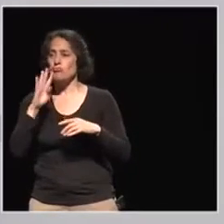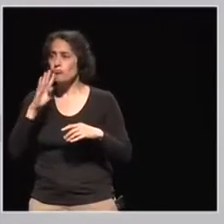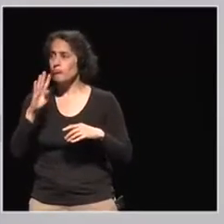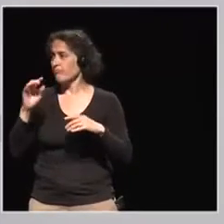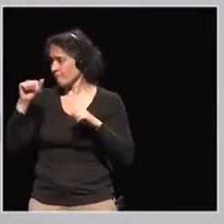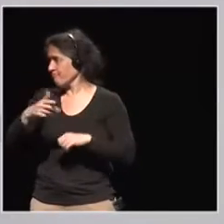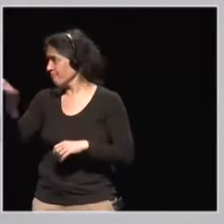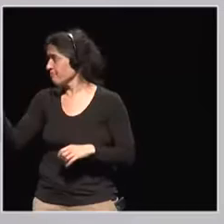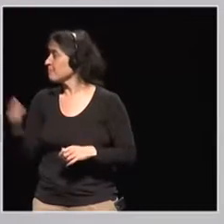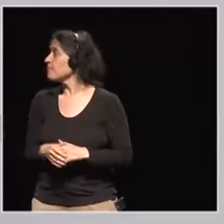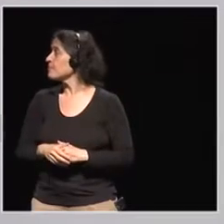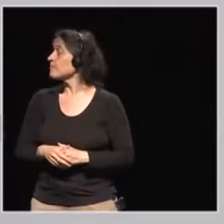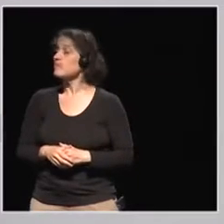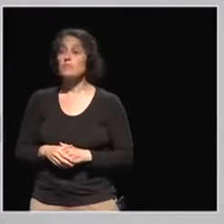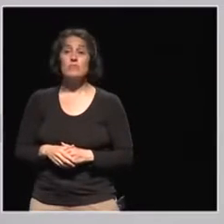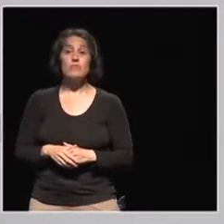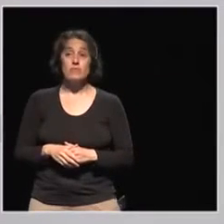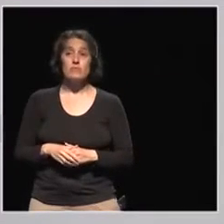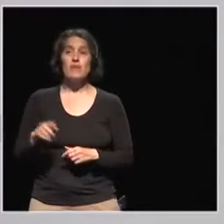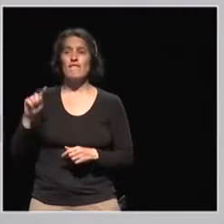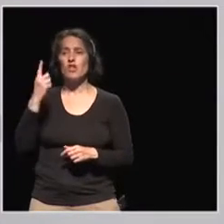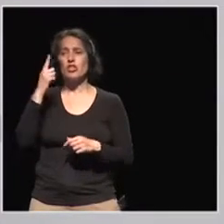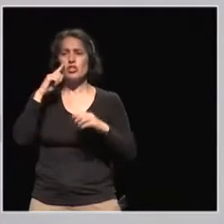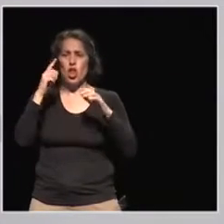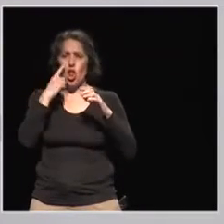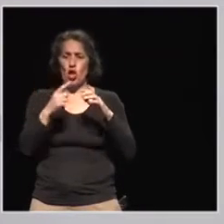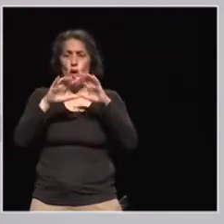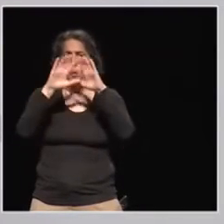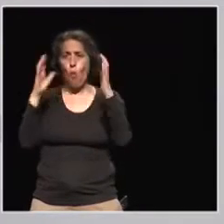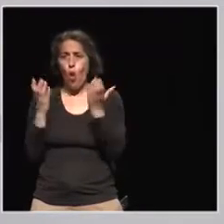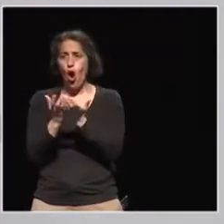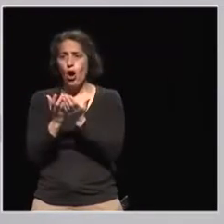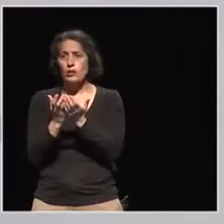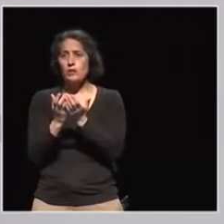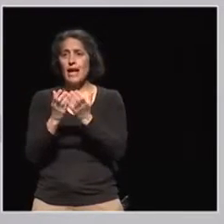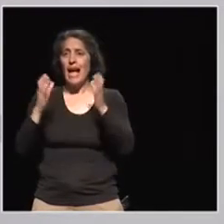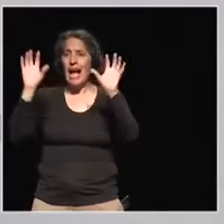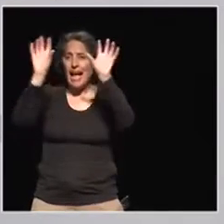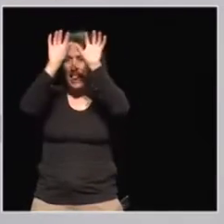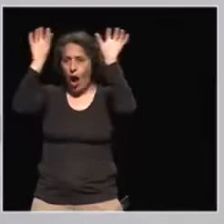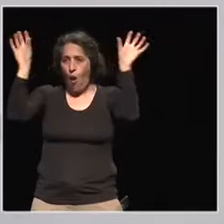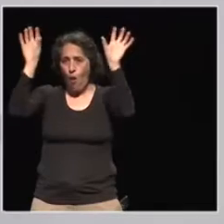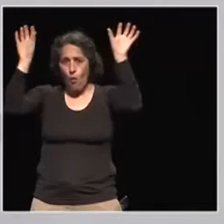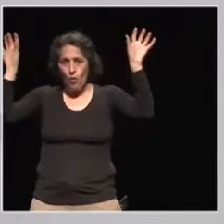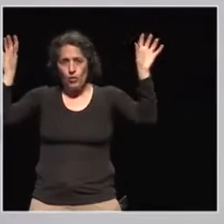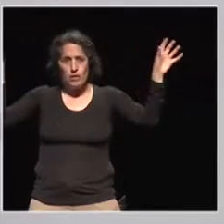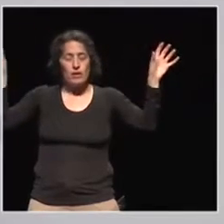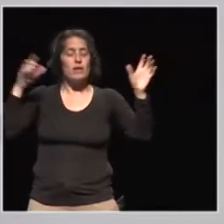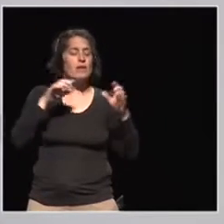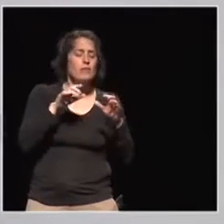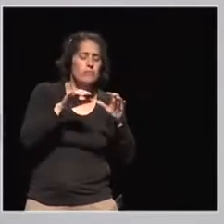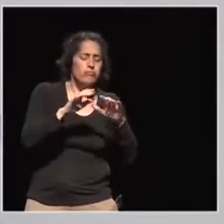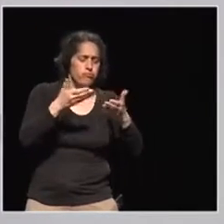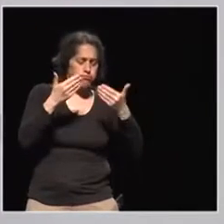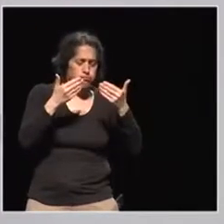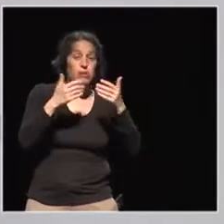I will ask you to go to the words cloud section to select again the A2 room and to